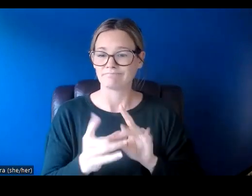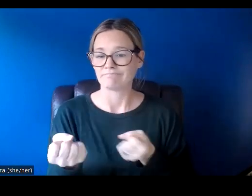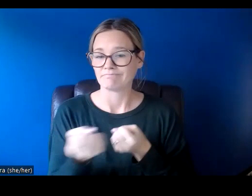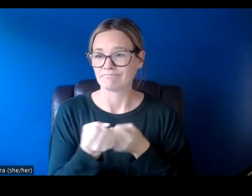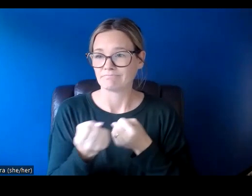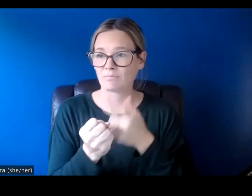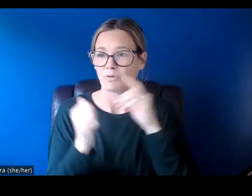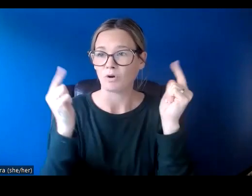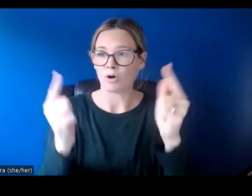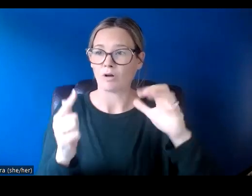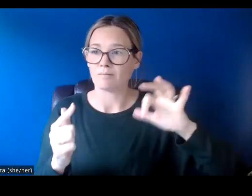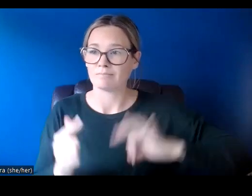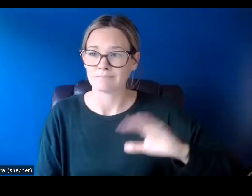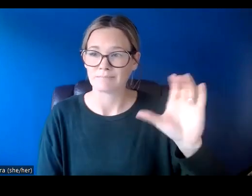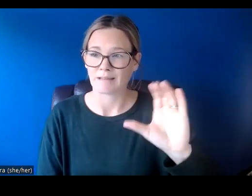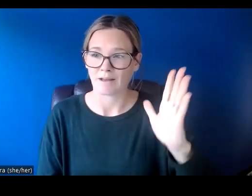Calgarians.